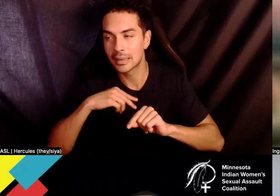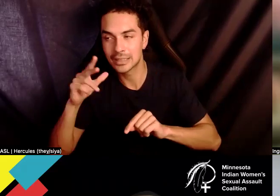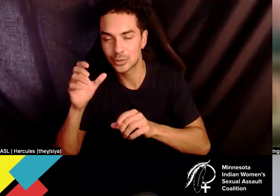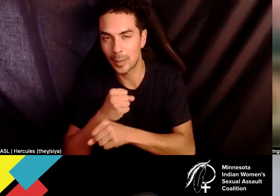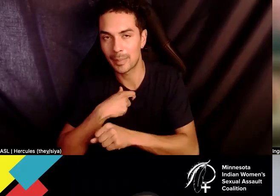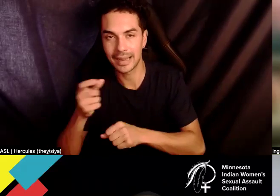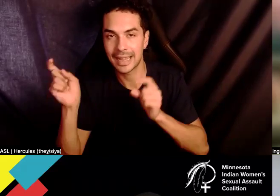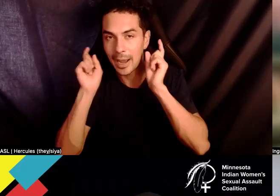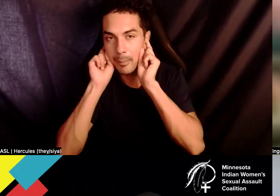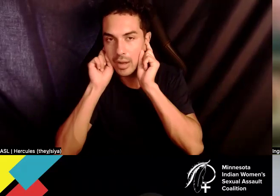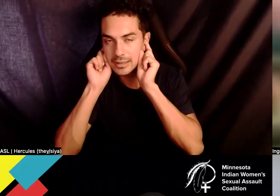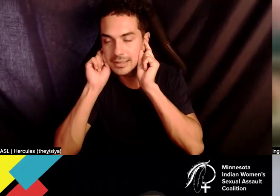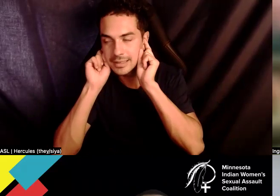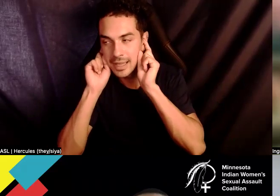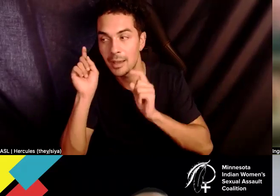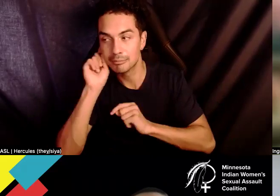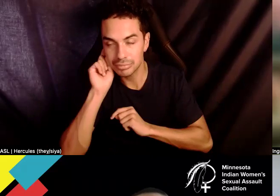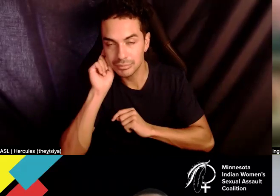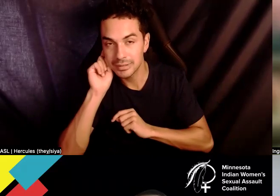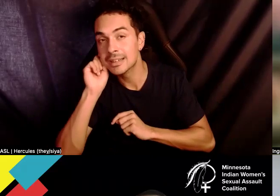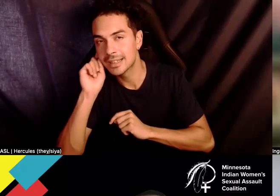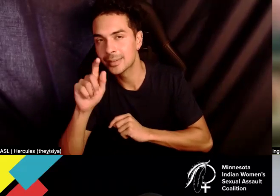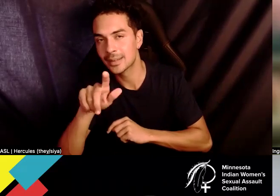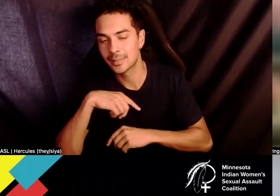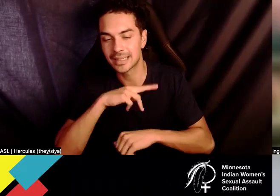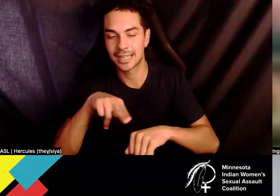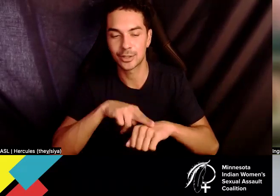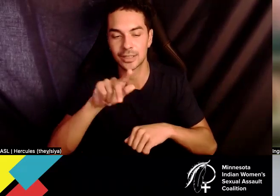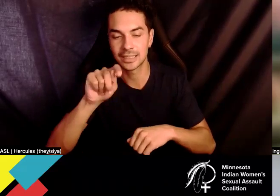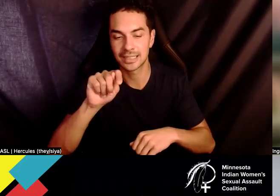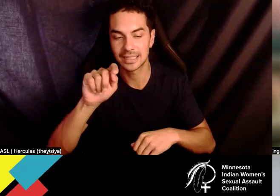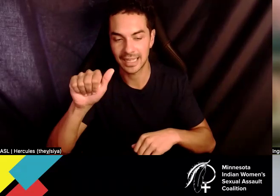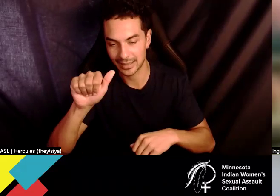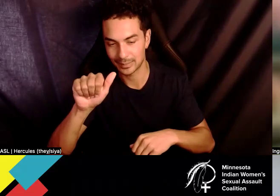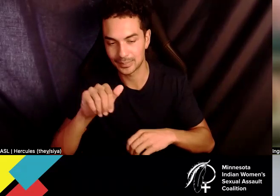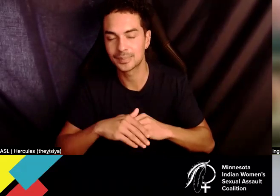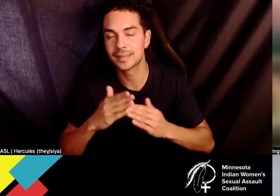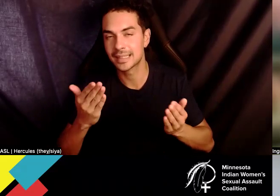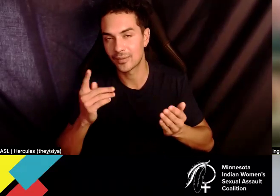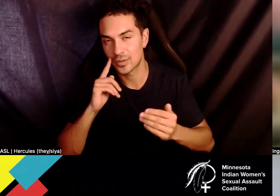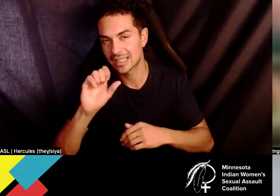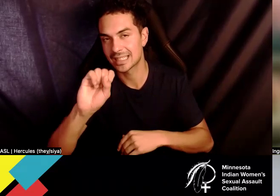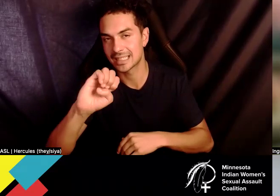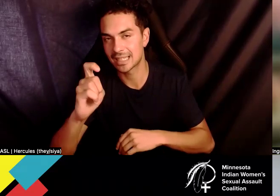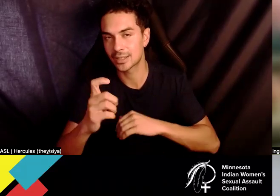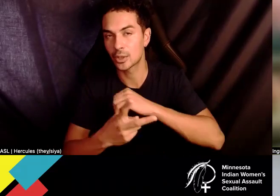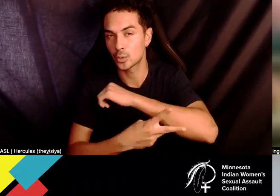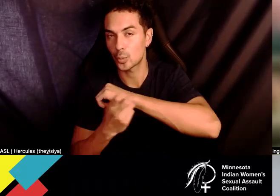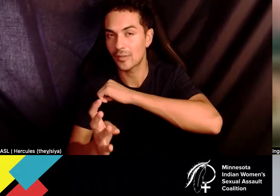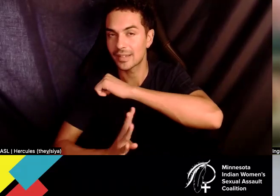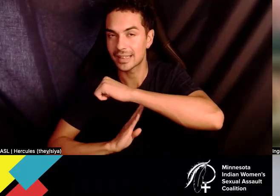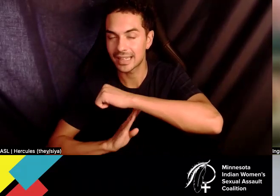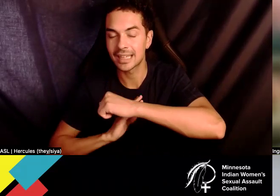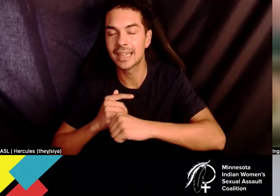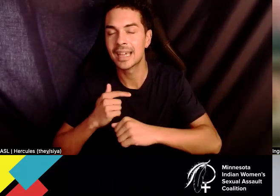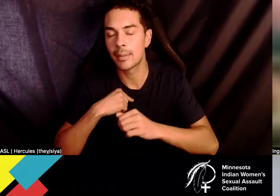I'm Morgan Hawes. I'm the national TTA for the sex trafficking program here at MUSAC. It's an honor to share this space